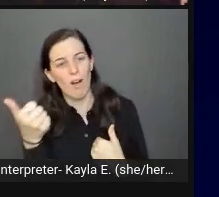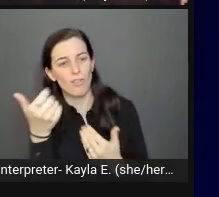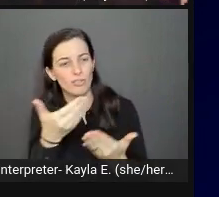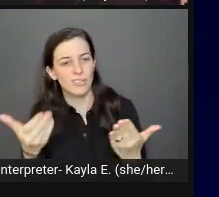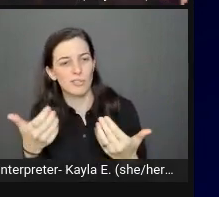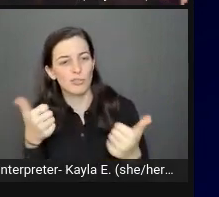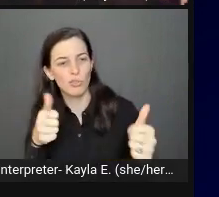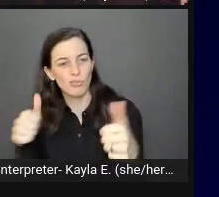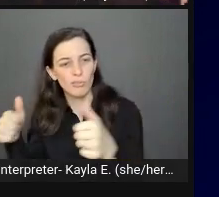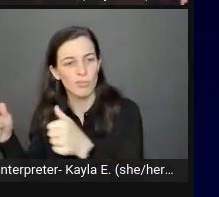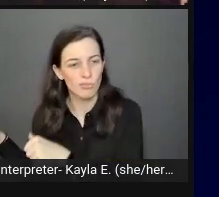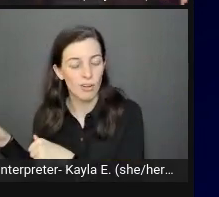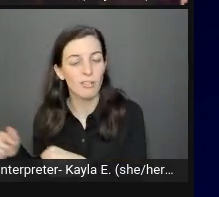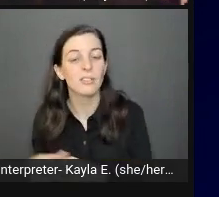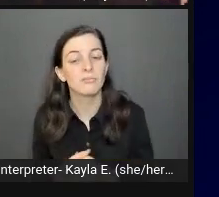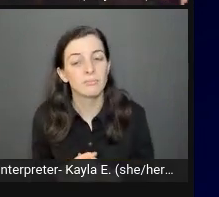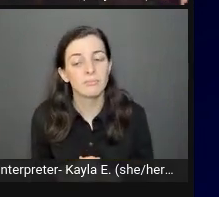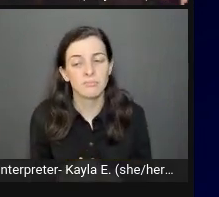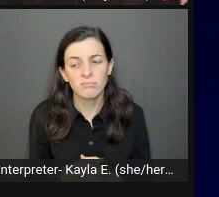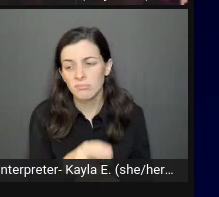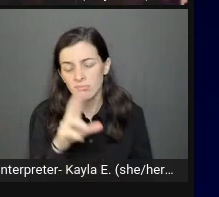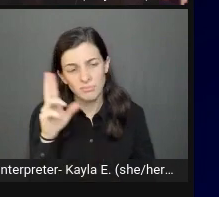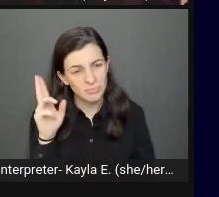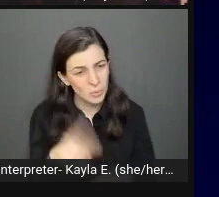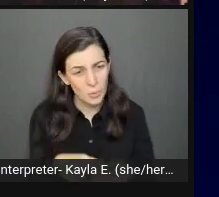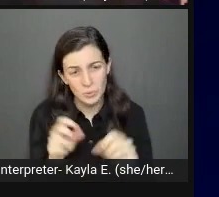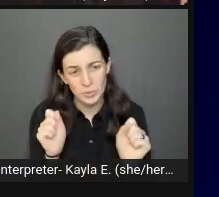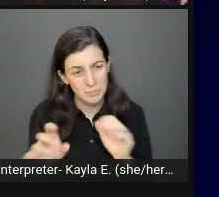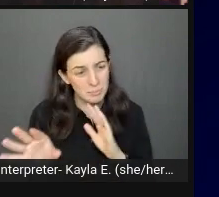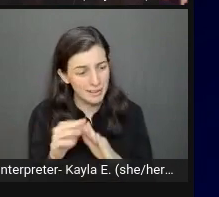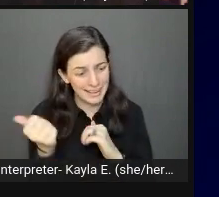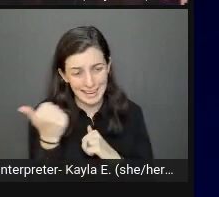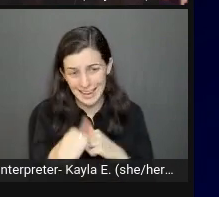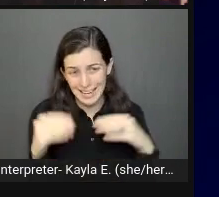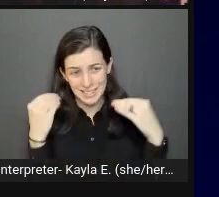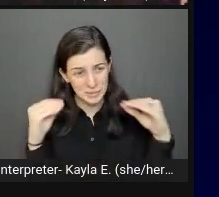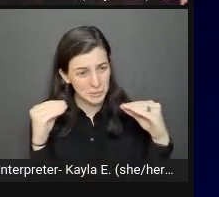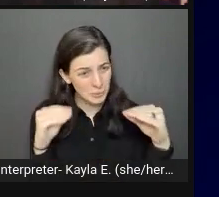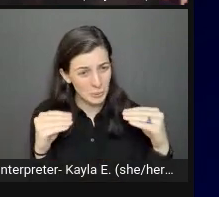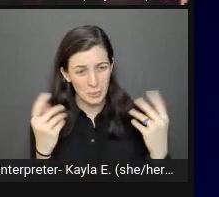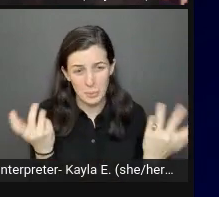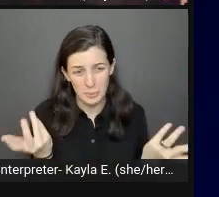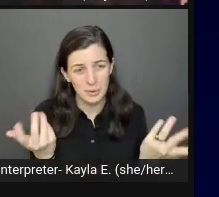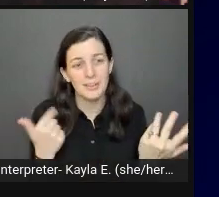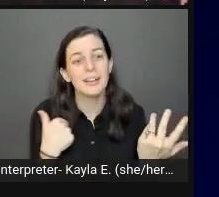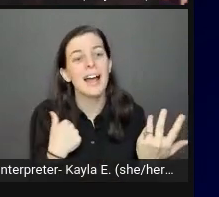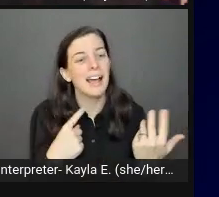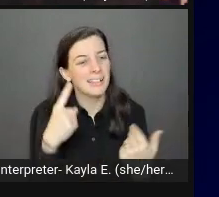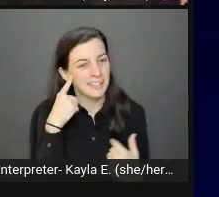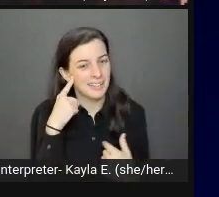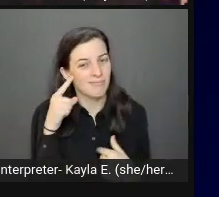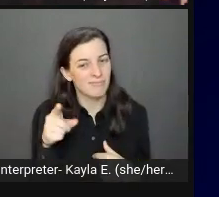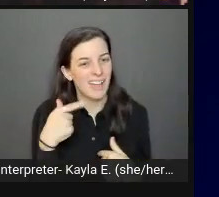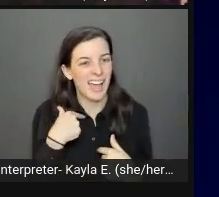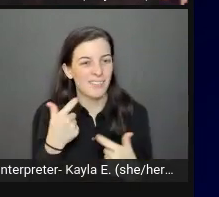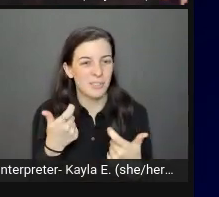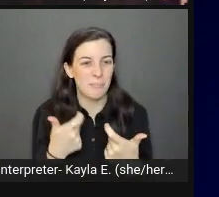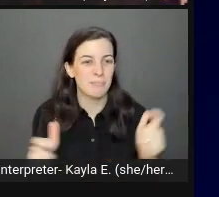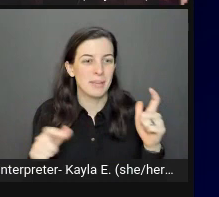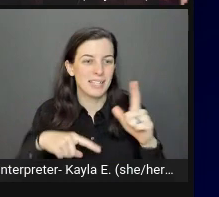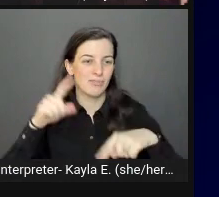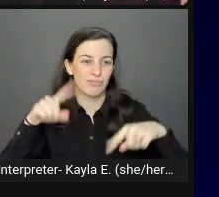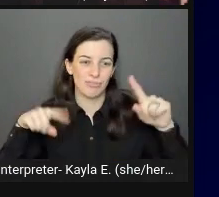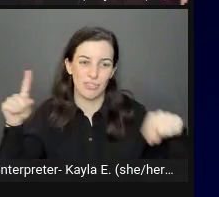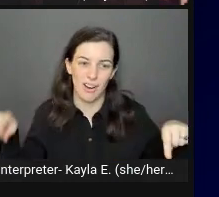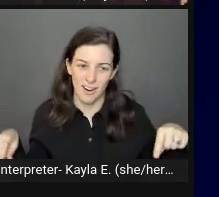Of course, you could choose any store you want. I just find that furniture stores have the largest variety of complex shapes